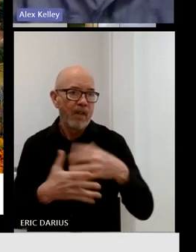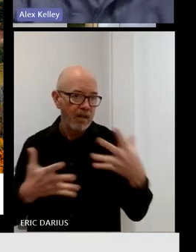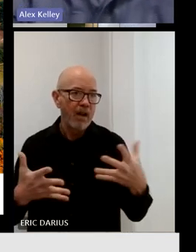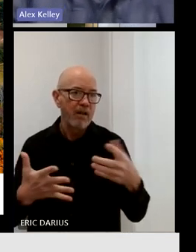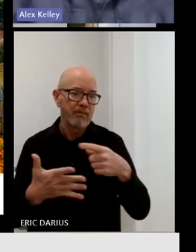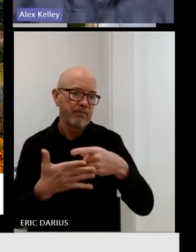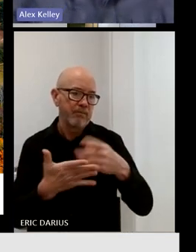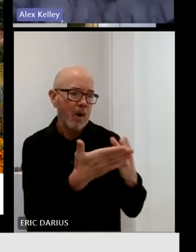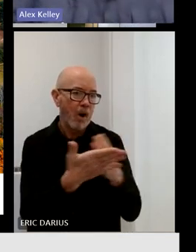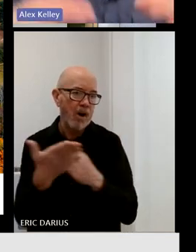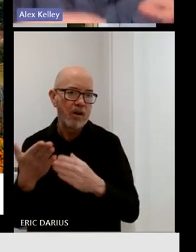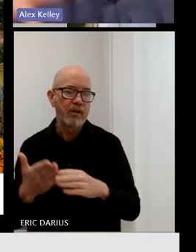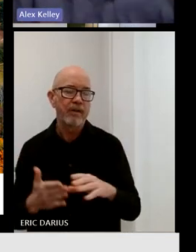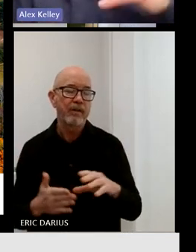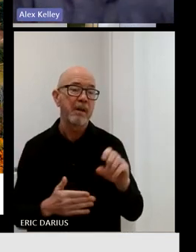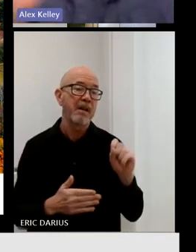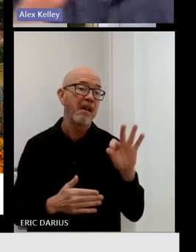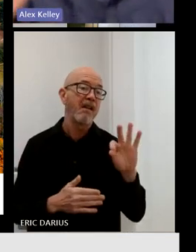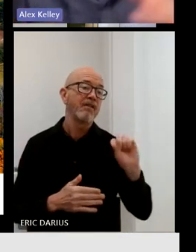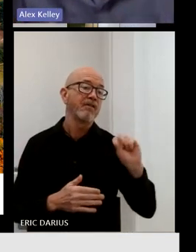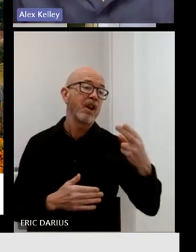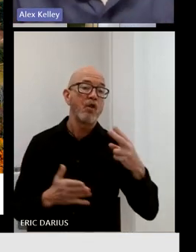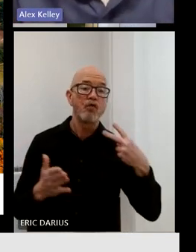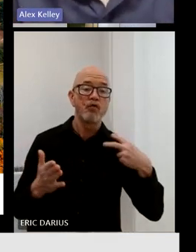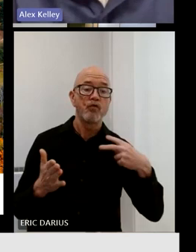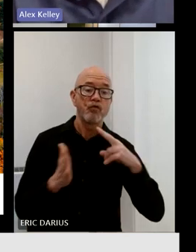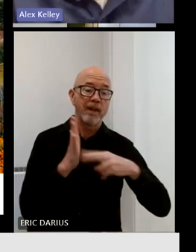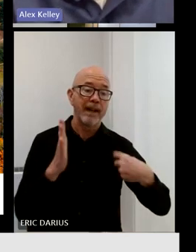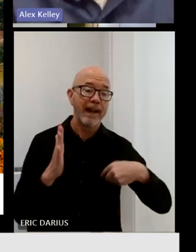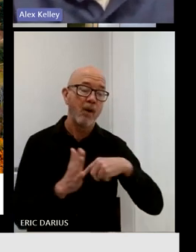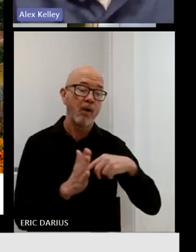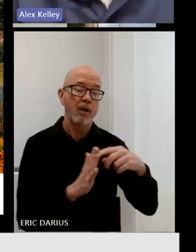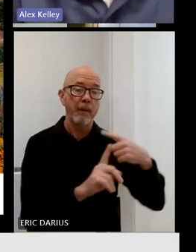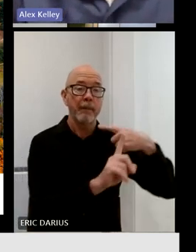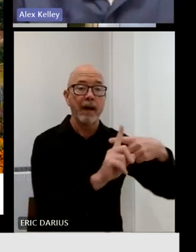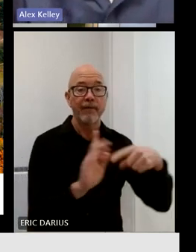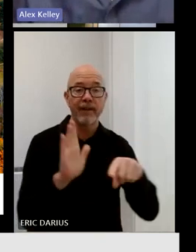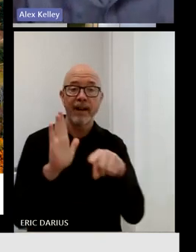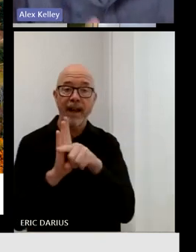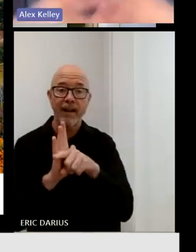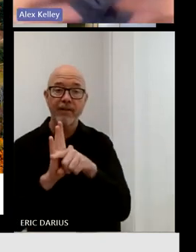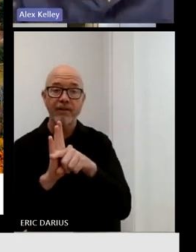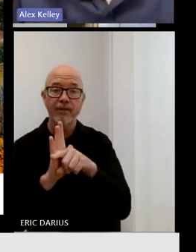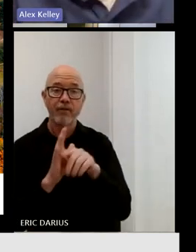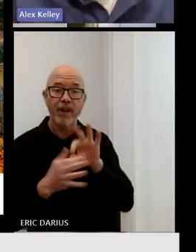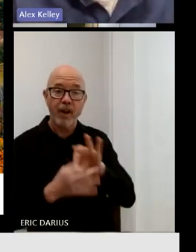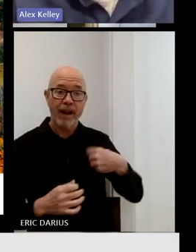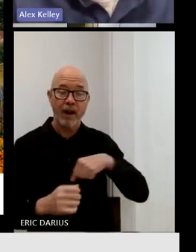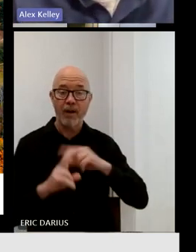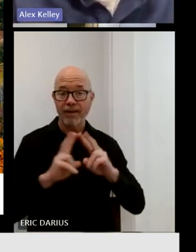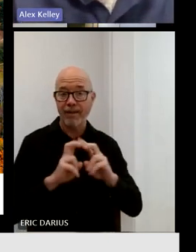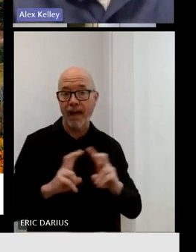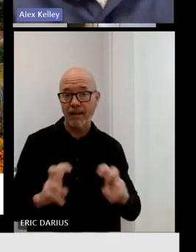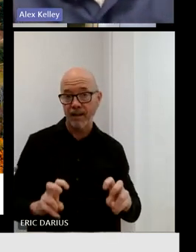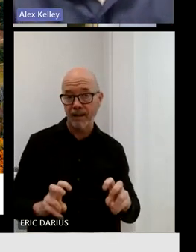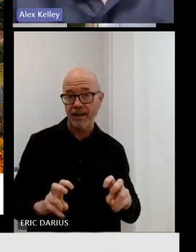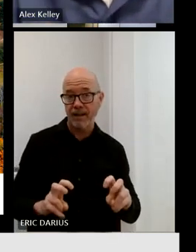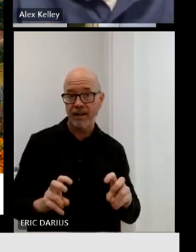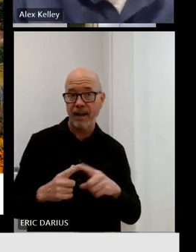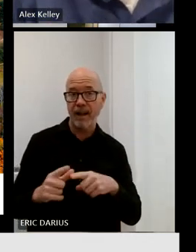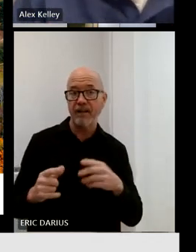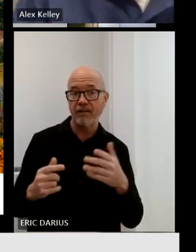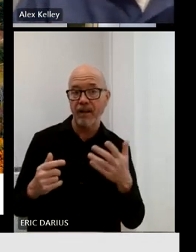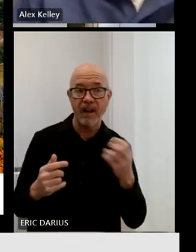stakeholders who read our analysis of the advantages and disadvantages believe that it is appropriate to move forward with that in the state of Vermont.